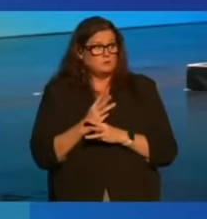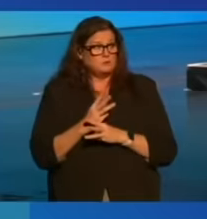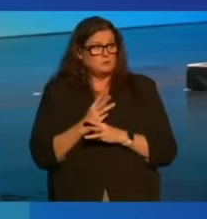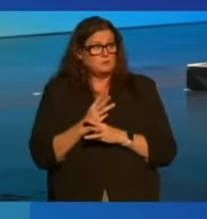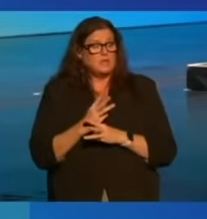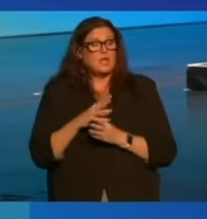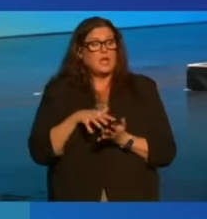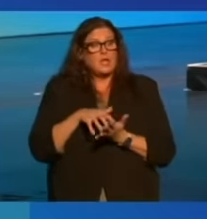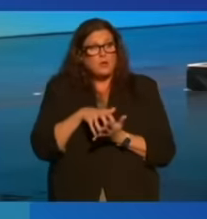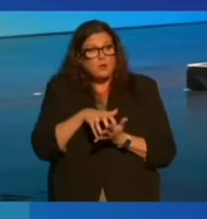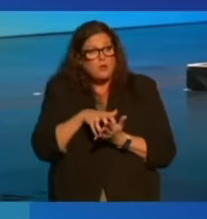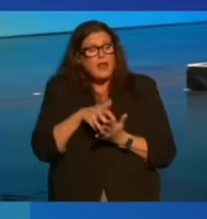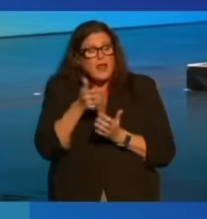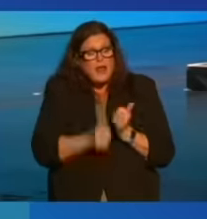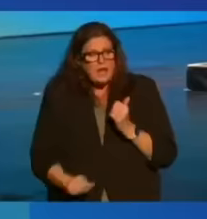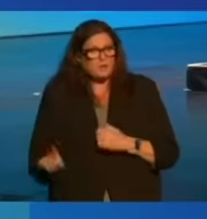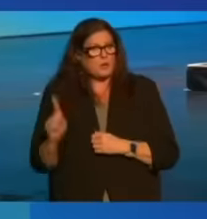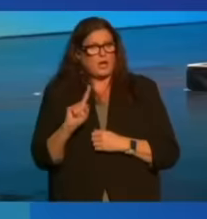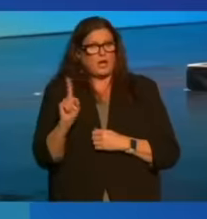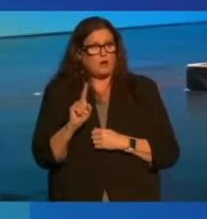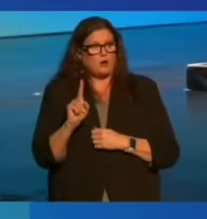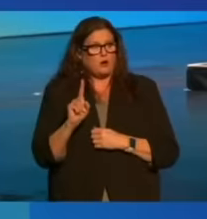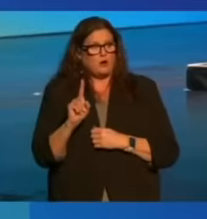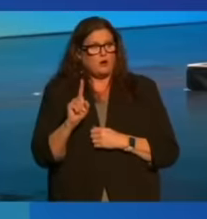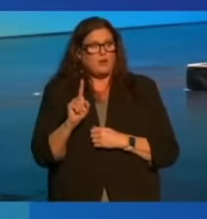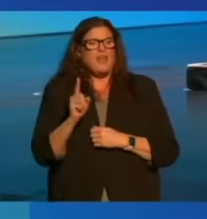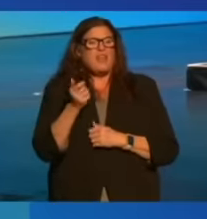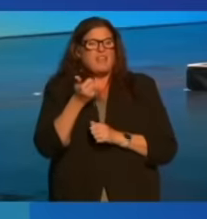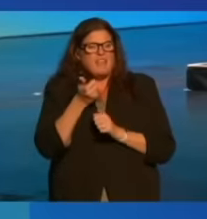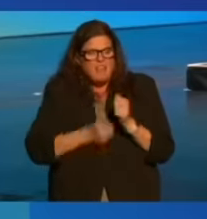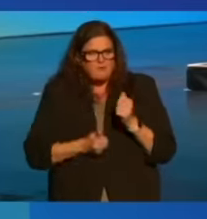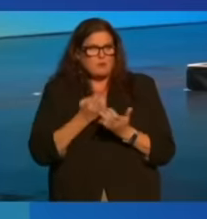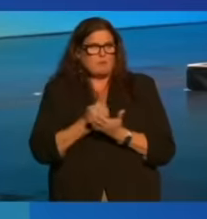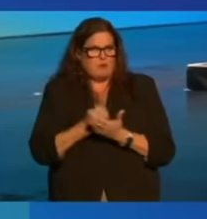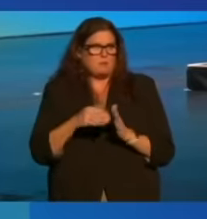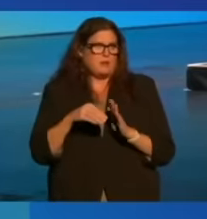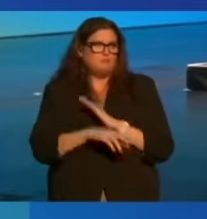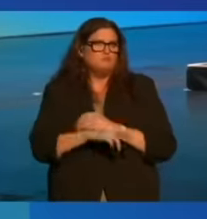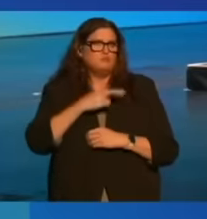vulnerabilities anywhere could put every economy at risk.